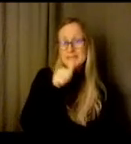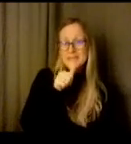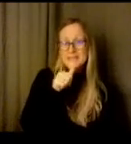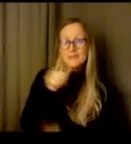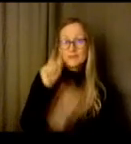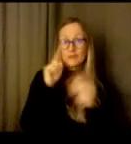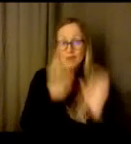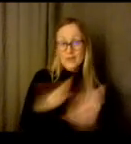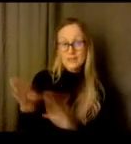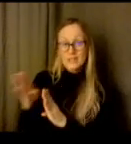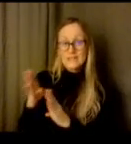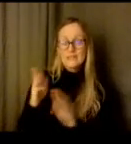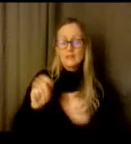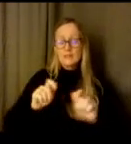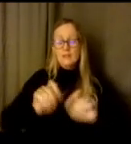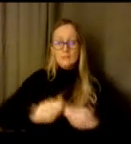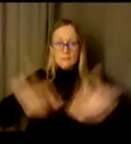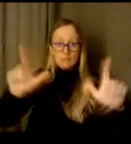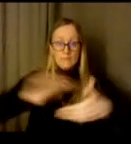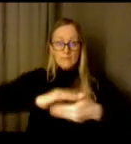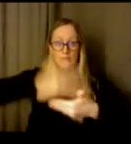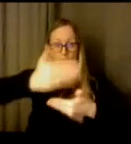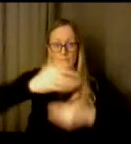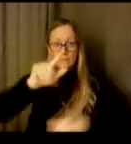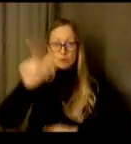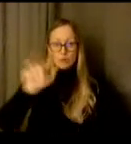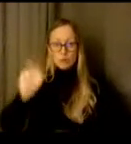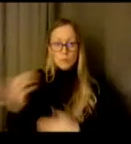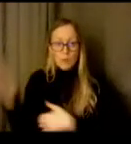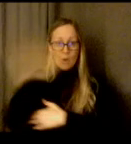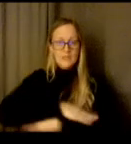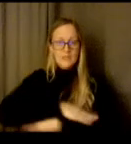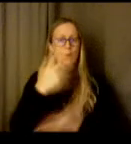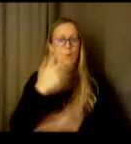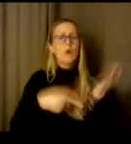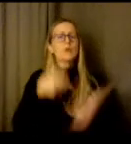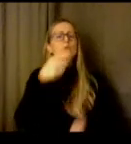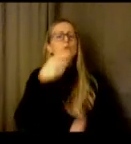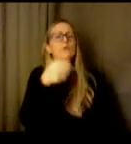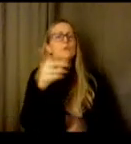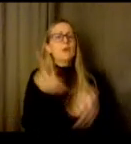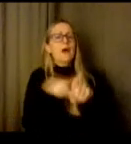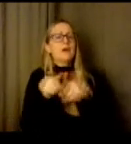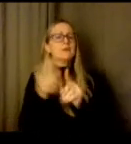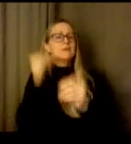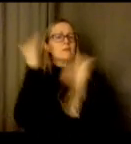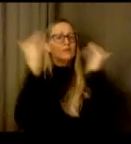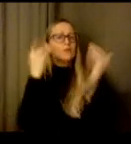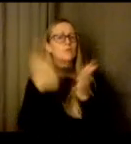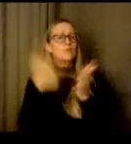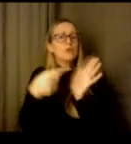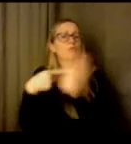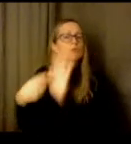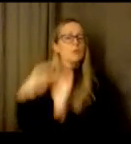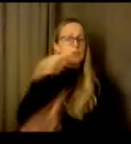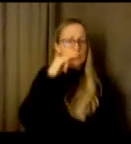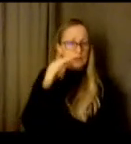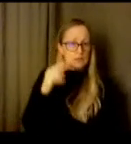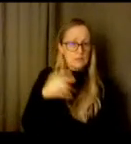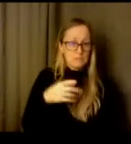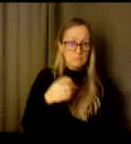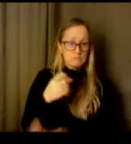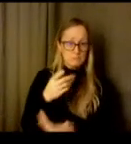a screen all day what are you as adults sort of showing your own child like how how are you getting outside what are some of the self-care